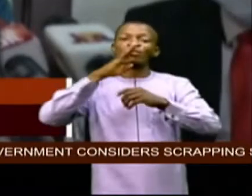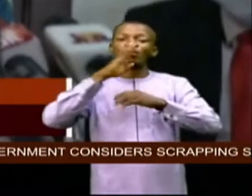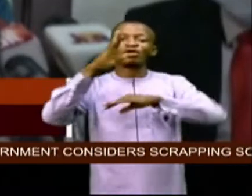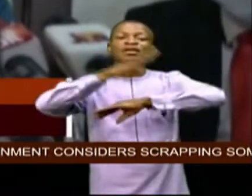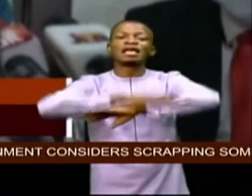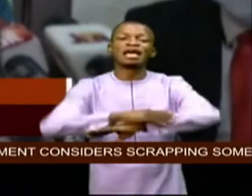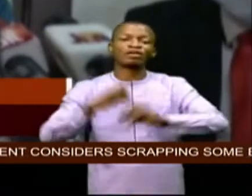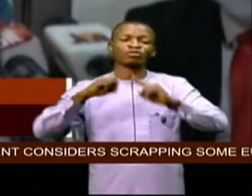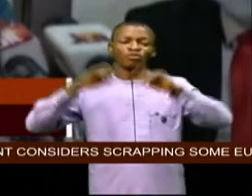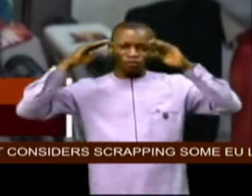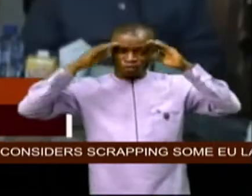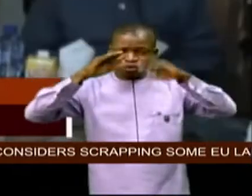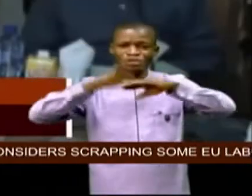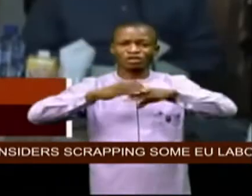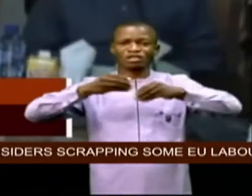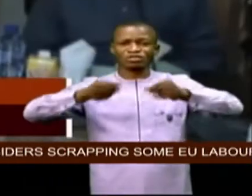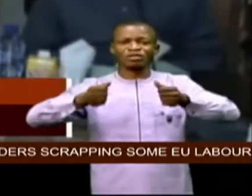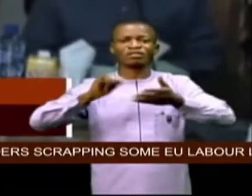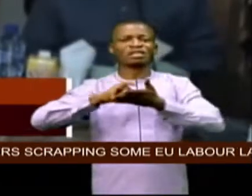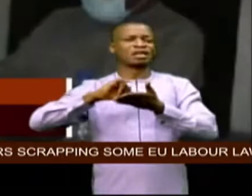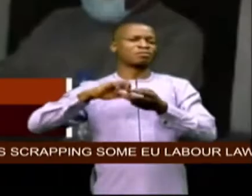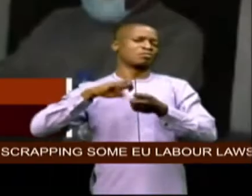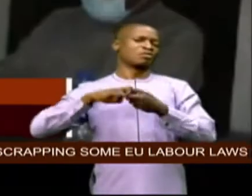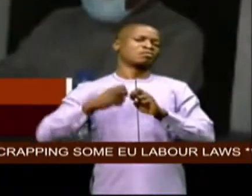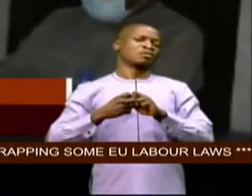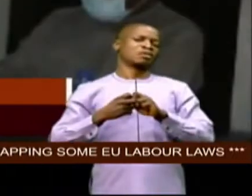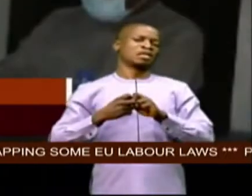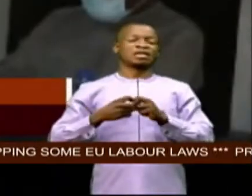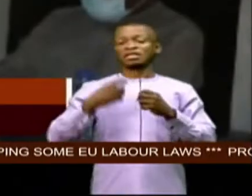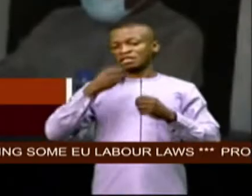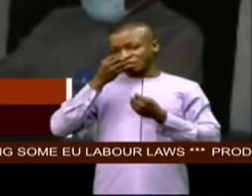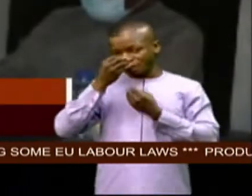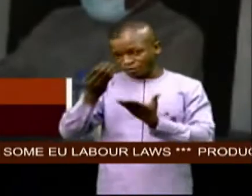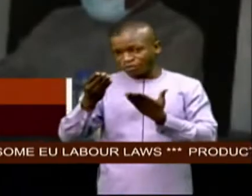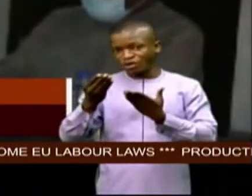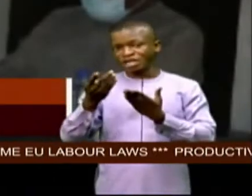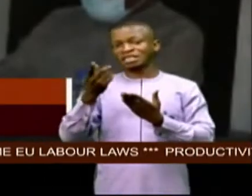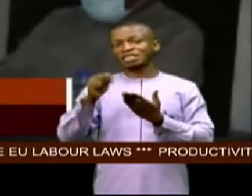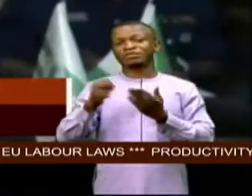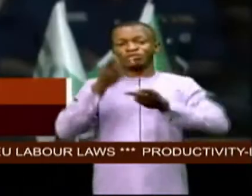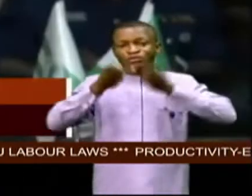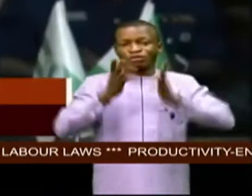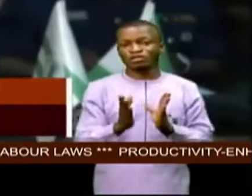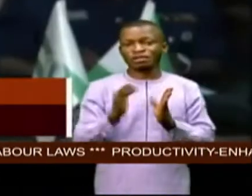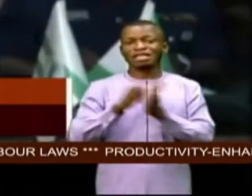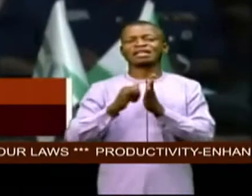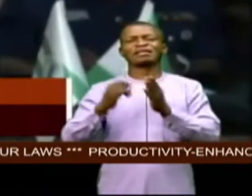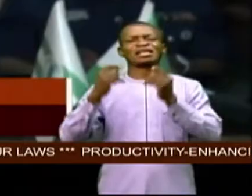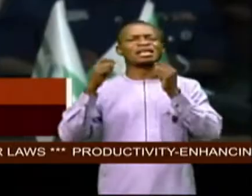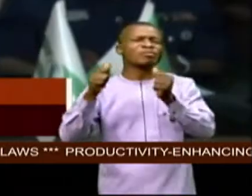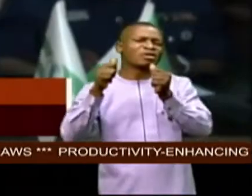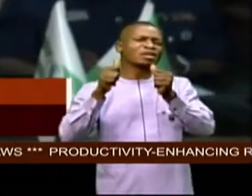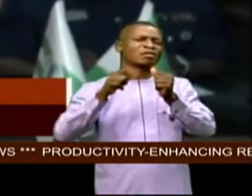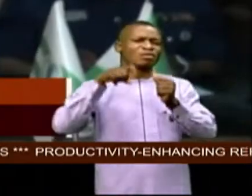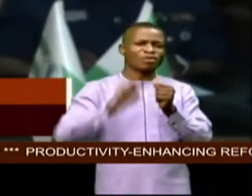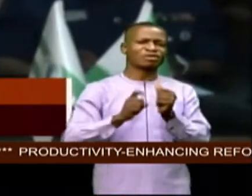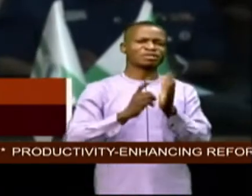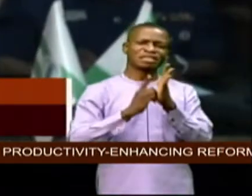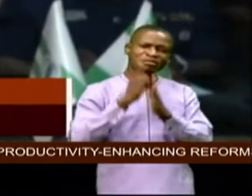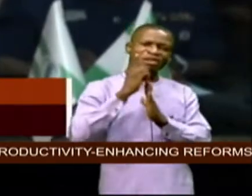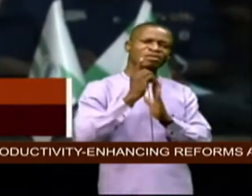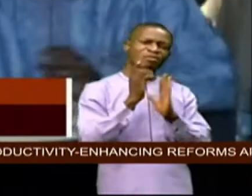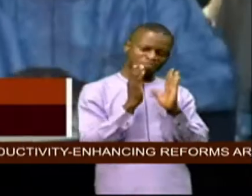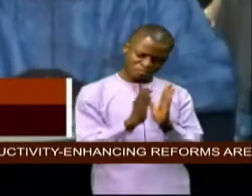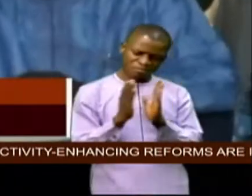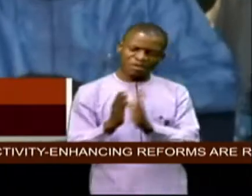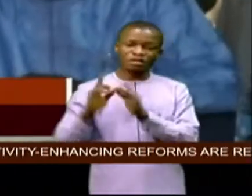tackle the problem he told the delegation to as it's a matter of urgency develop a mechanism that